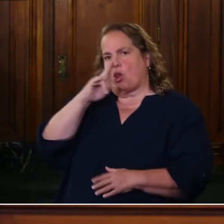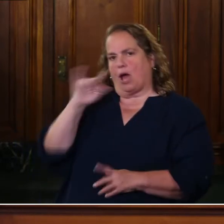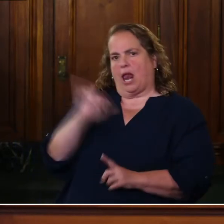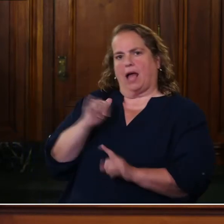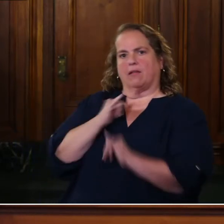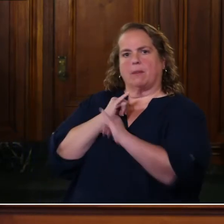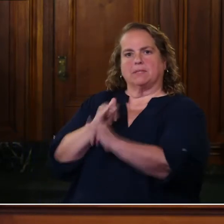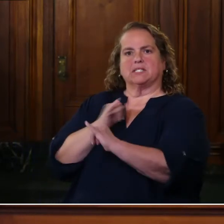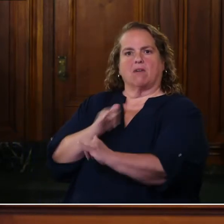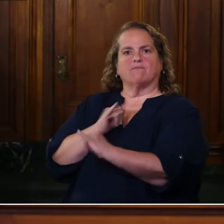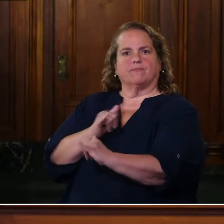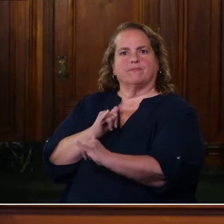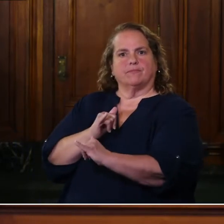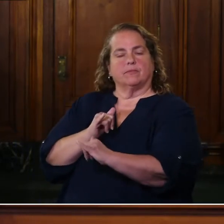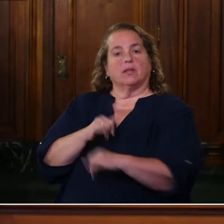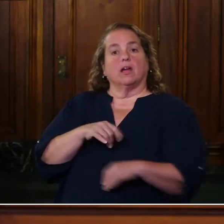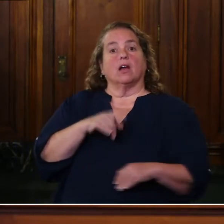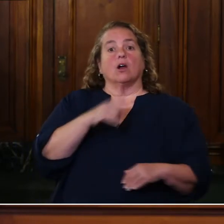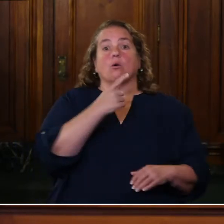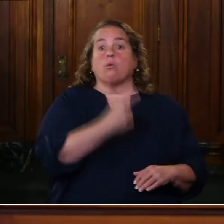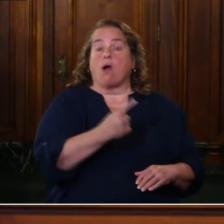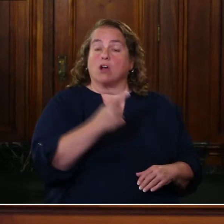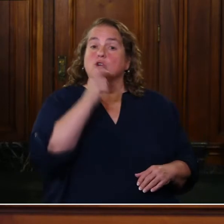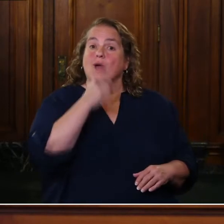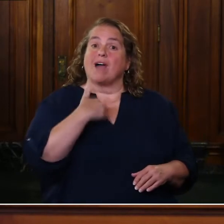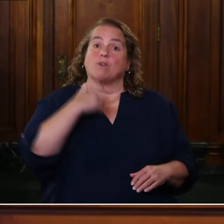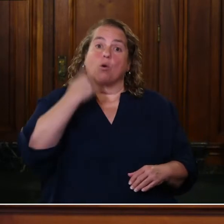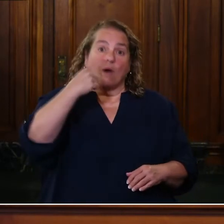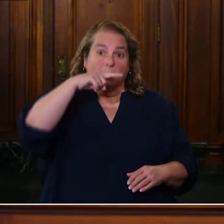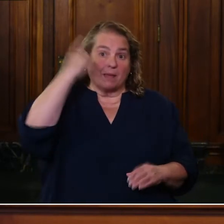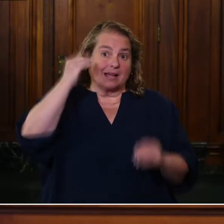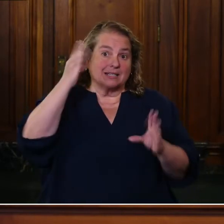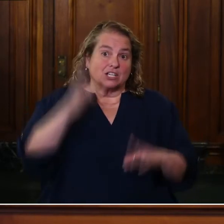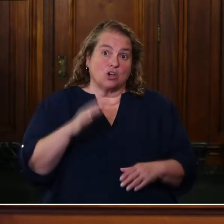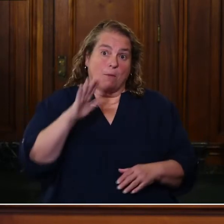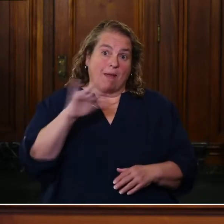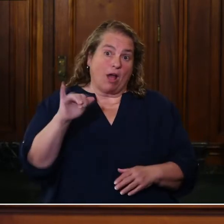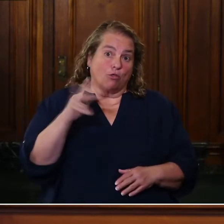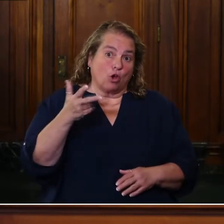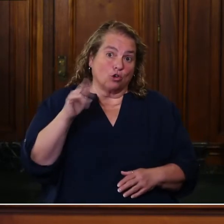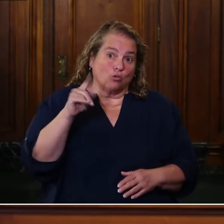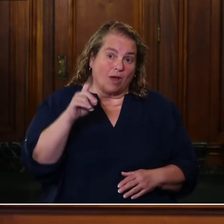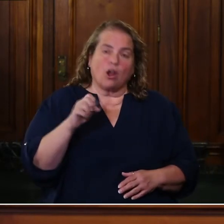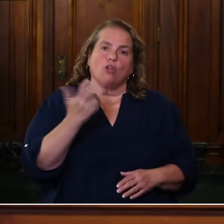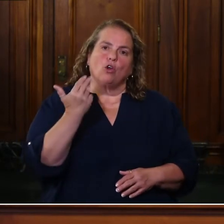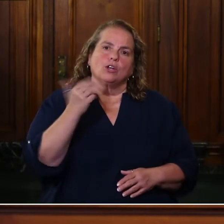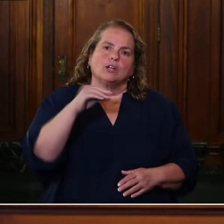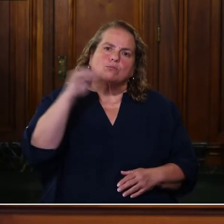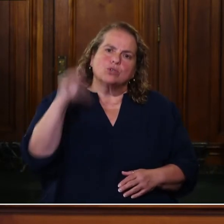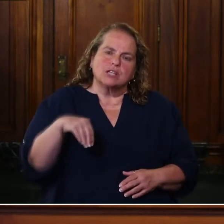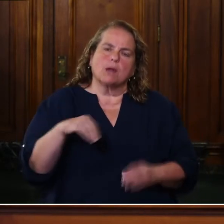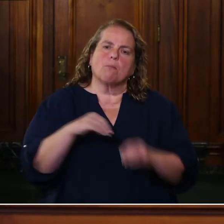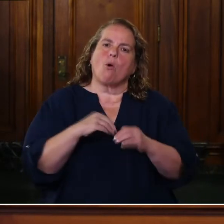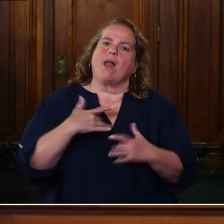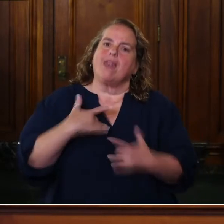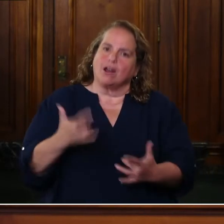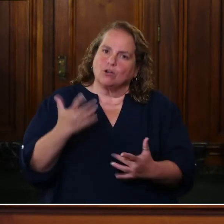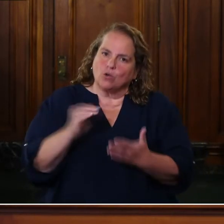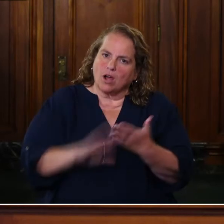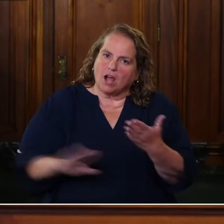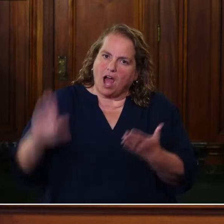just one black teacher by third grade are 13 percent more likely to go to college. And if they have two,